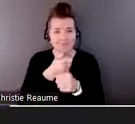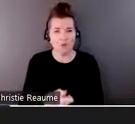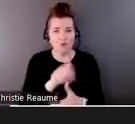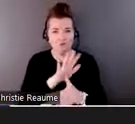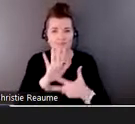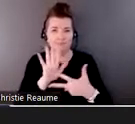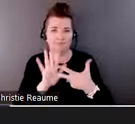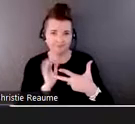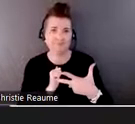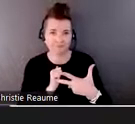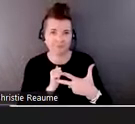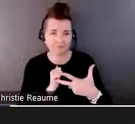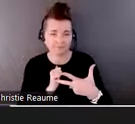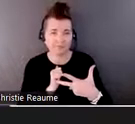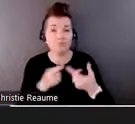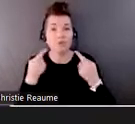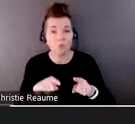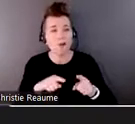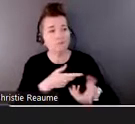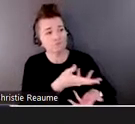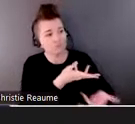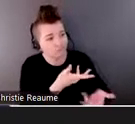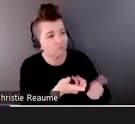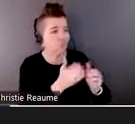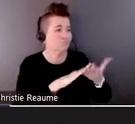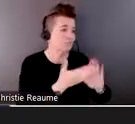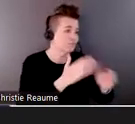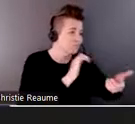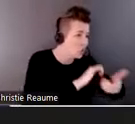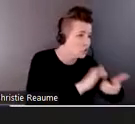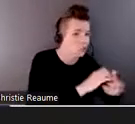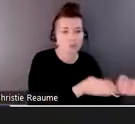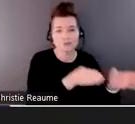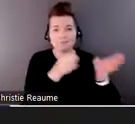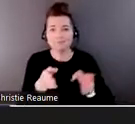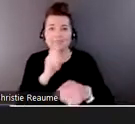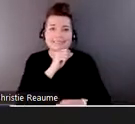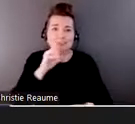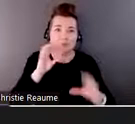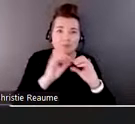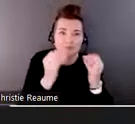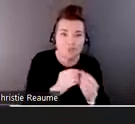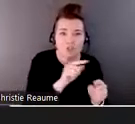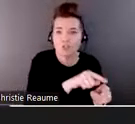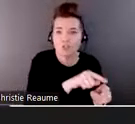with our community partners and senior organizations to ensure seniors' rights and dignity are respected.